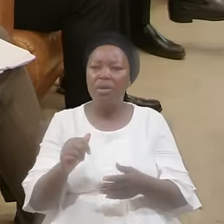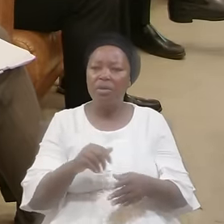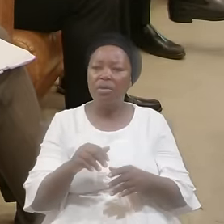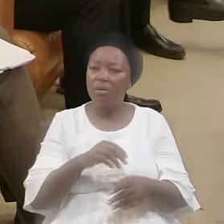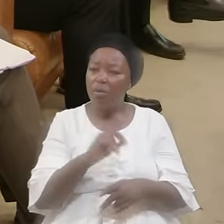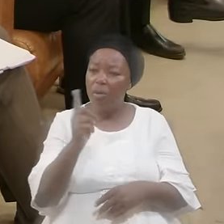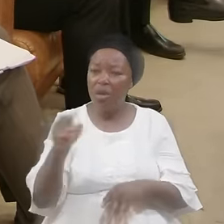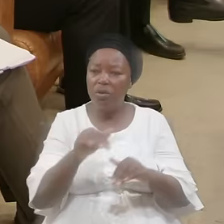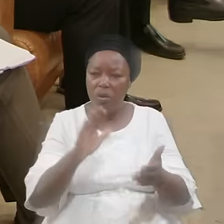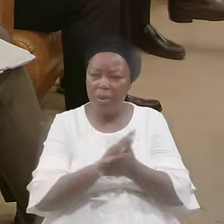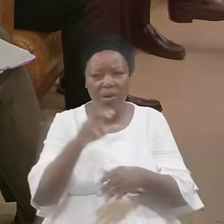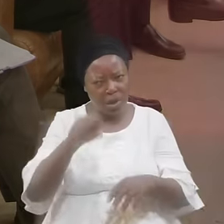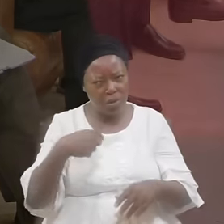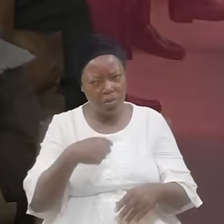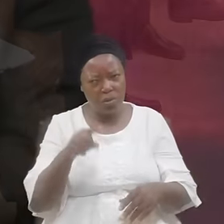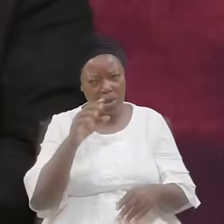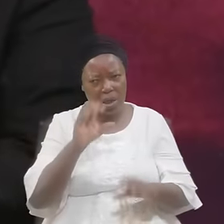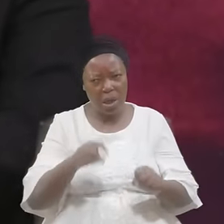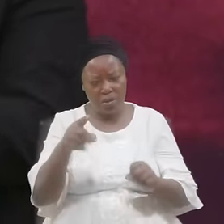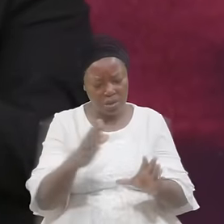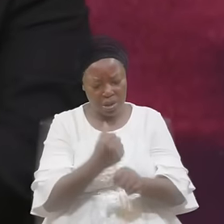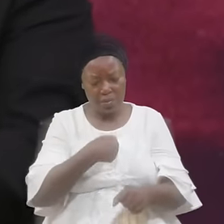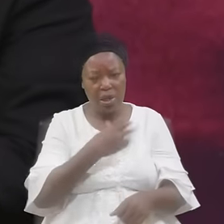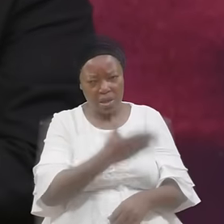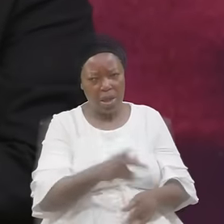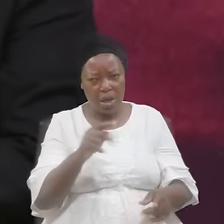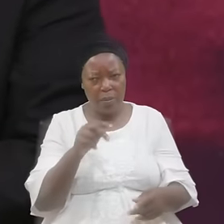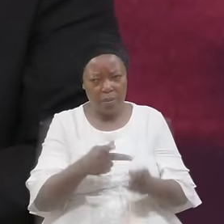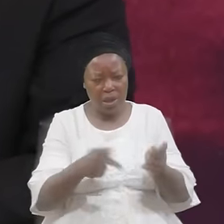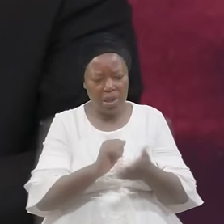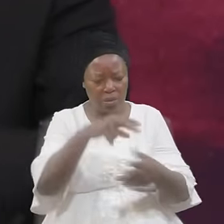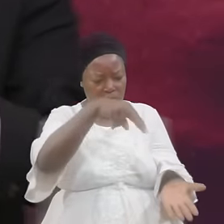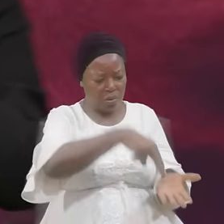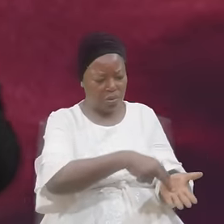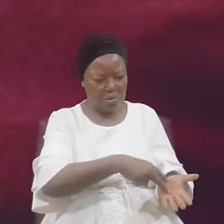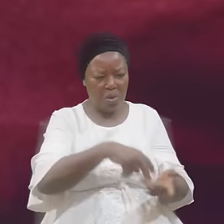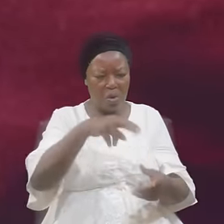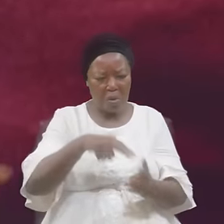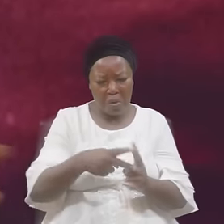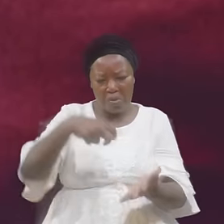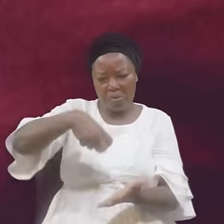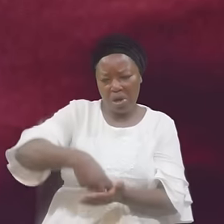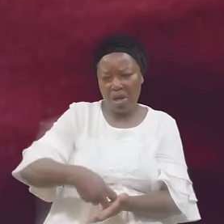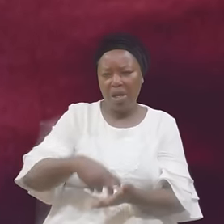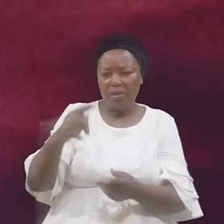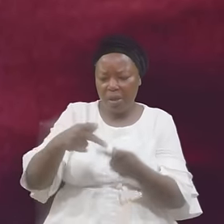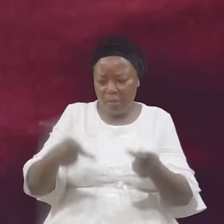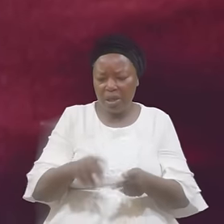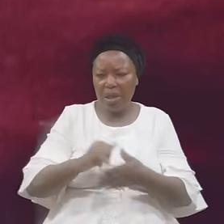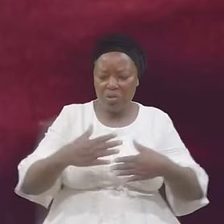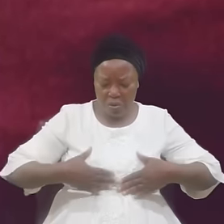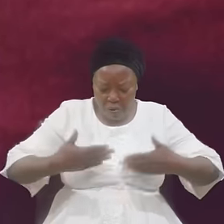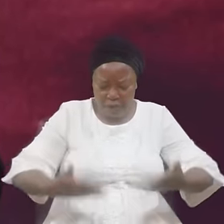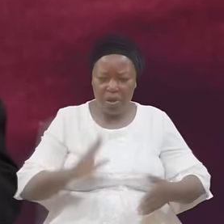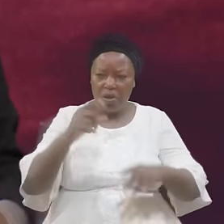There The place Where you Stood The place Where you Knilled The place Where you Confessed Your